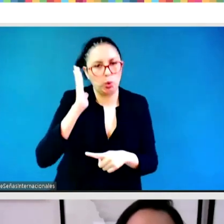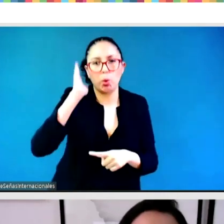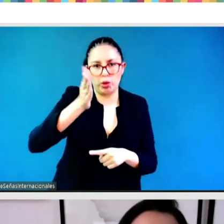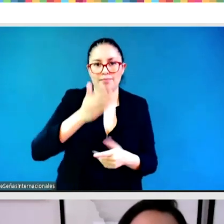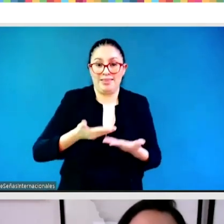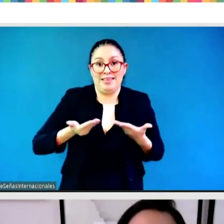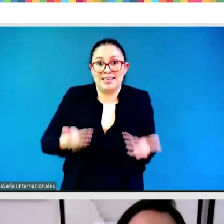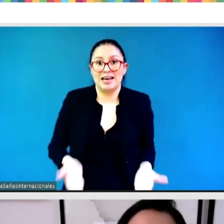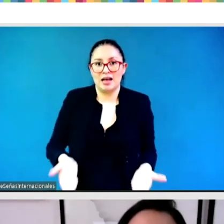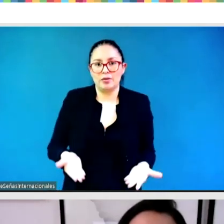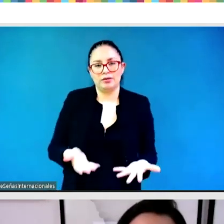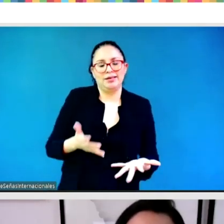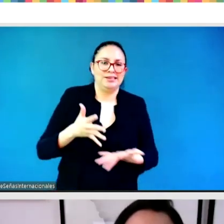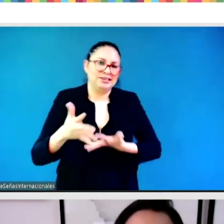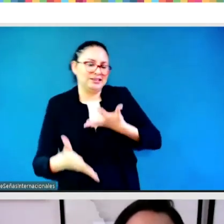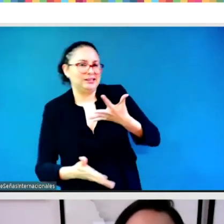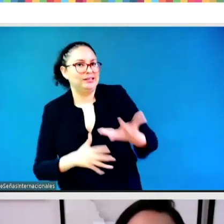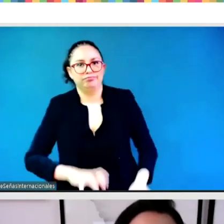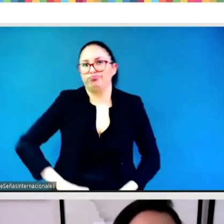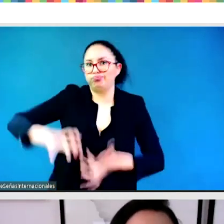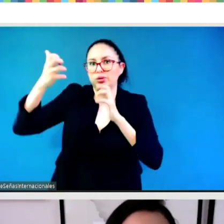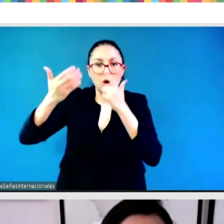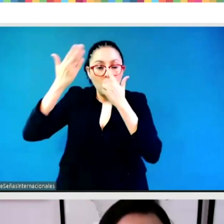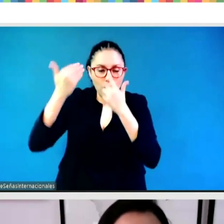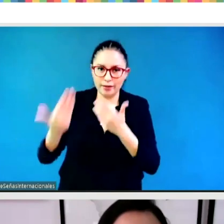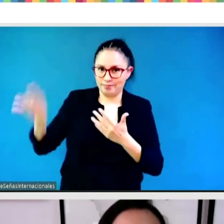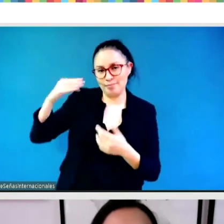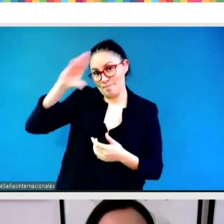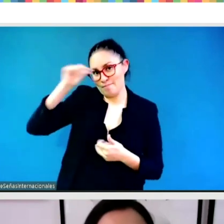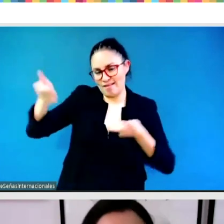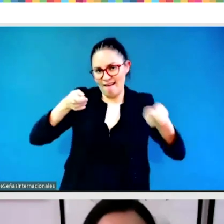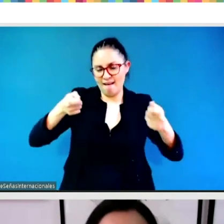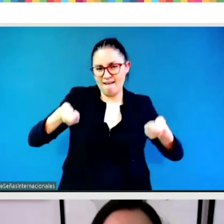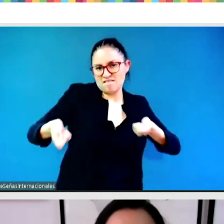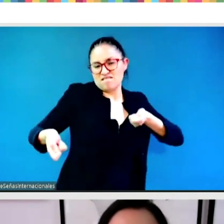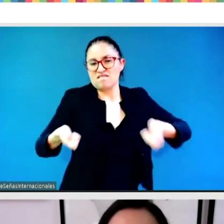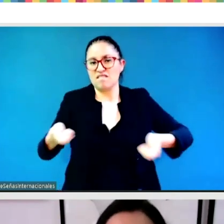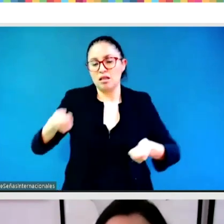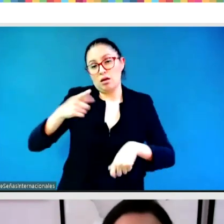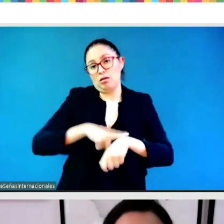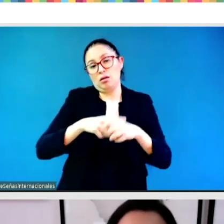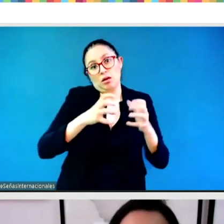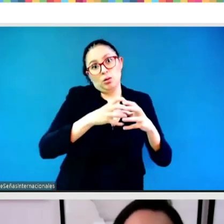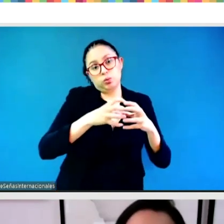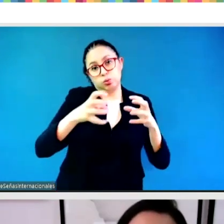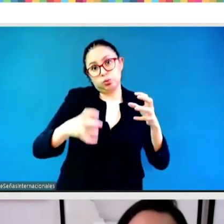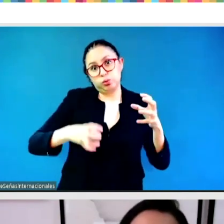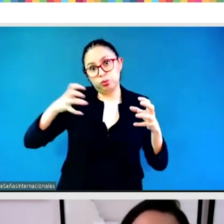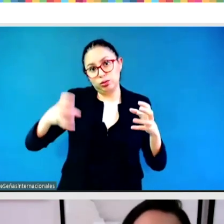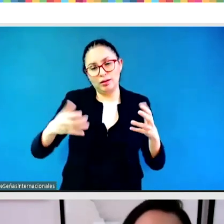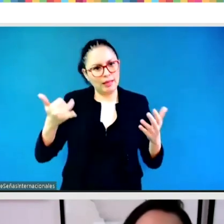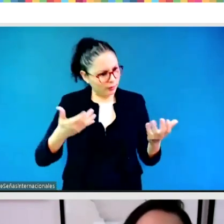developed a plan of action for gender-sensitive parliament, which provides a roadmap to making